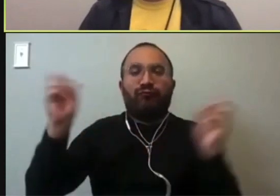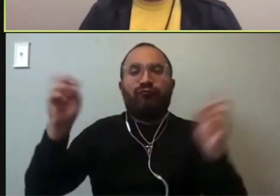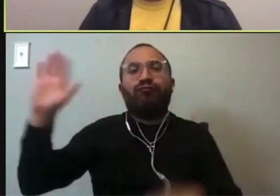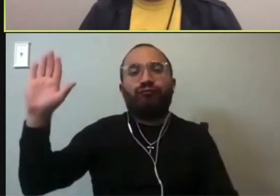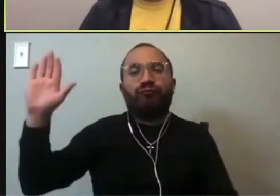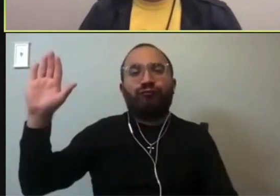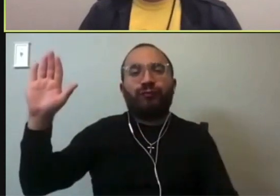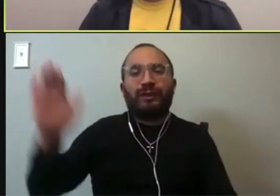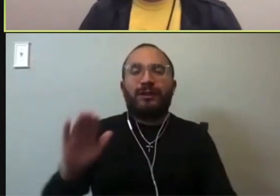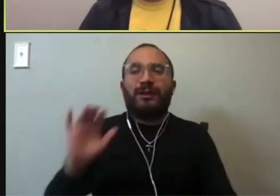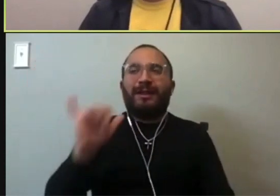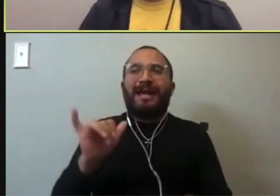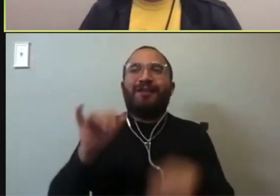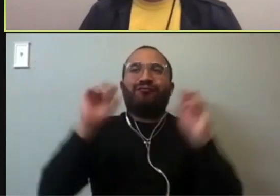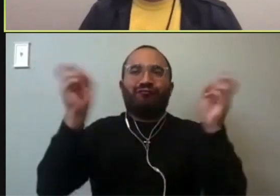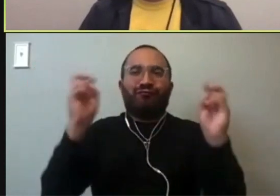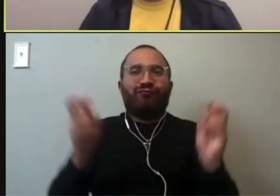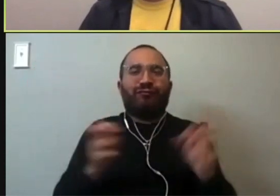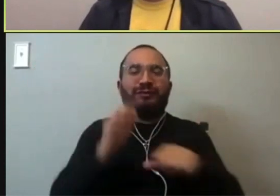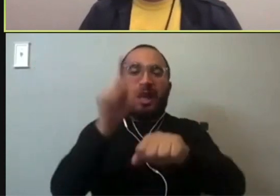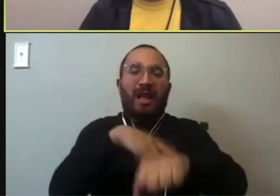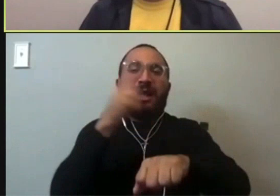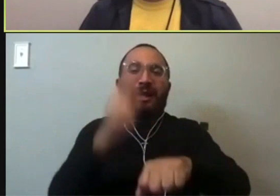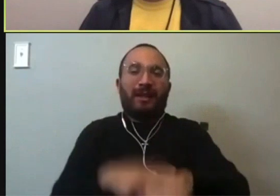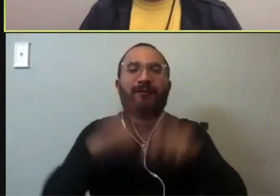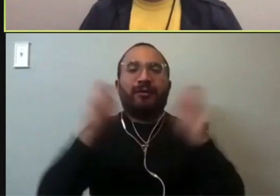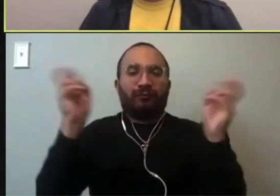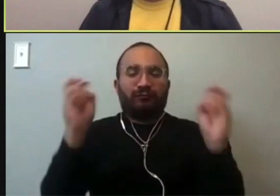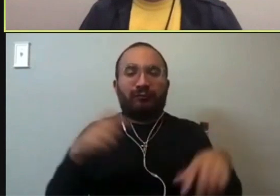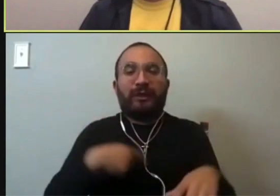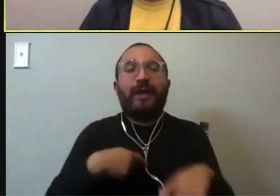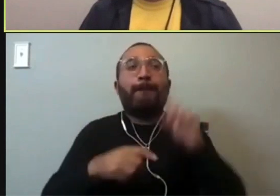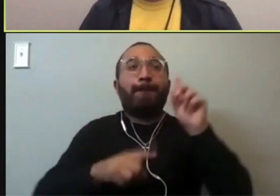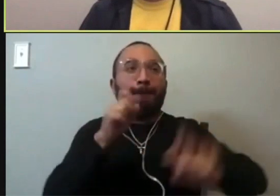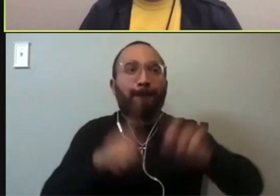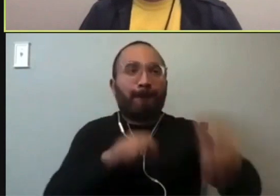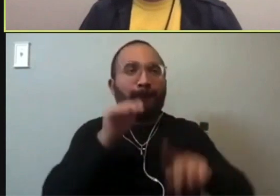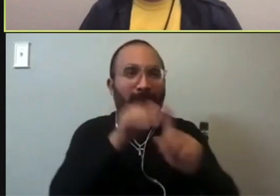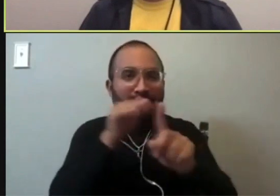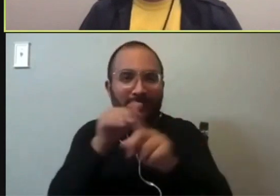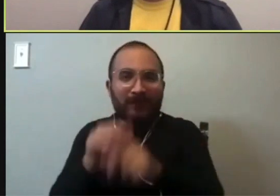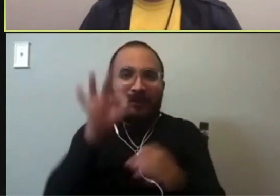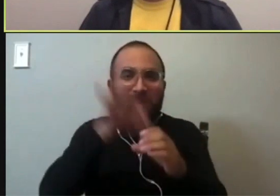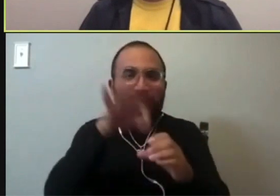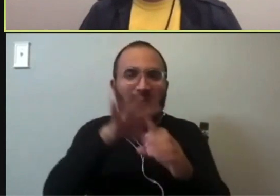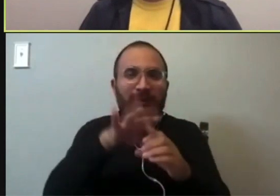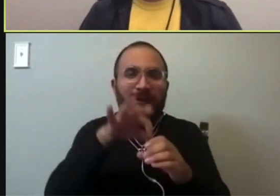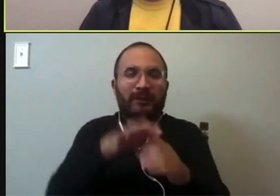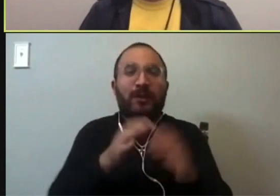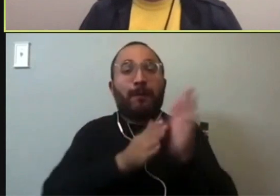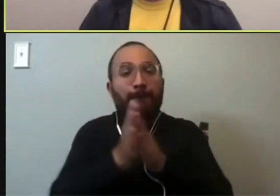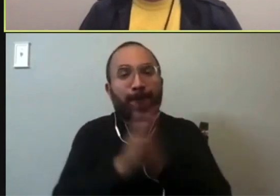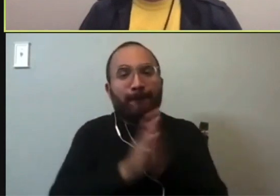election of our lifetime, I think we all feel that. I'm asking the voters to do something bold. I know I don't look like my general